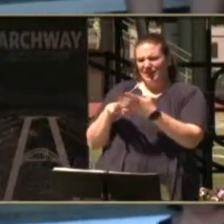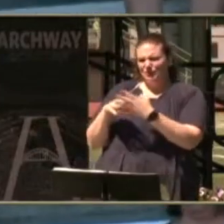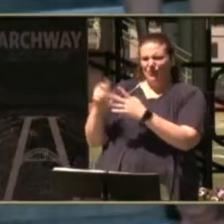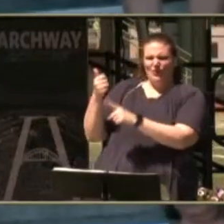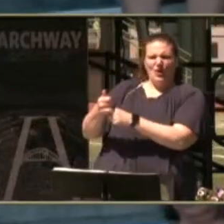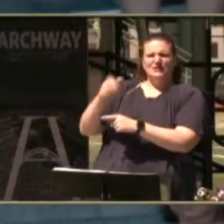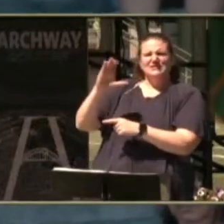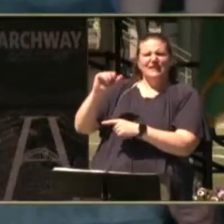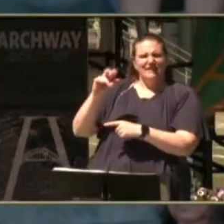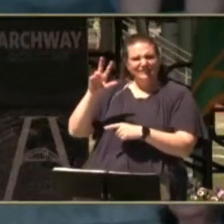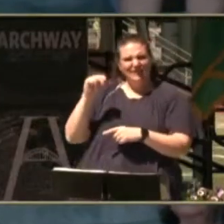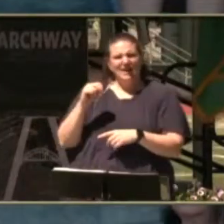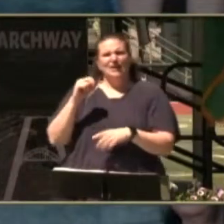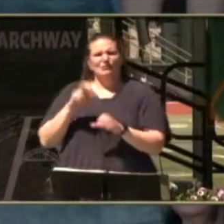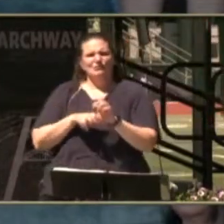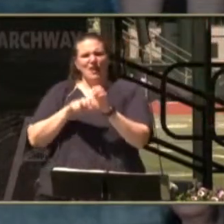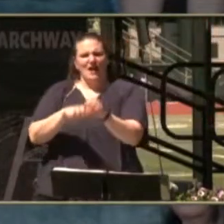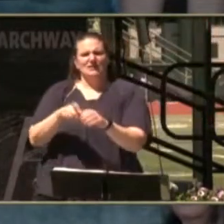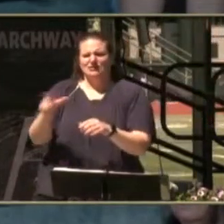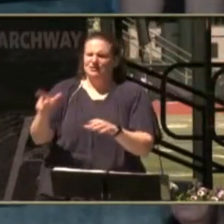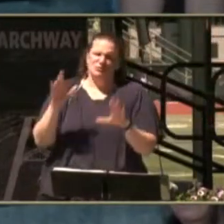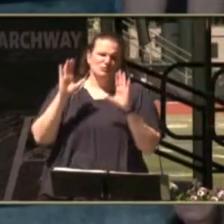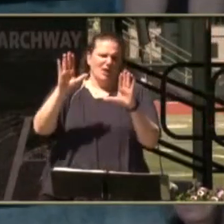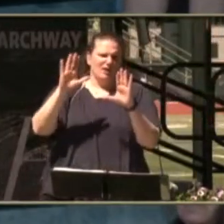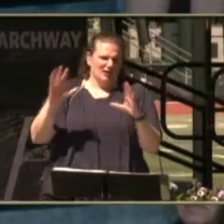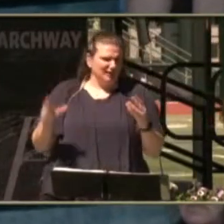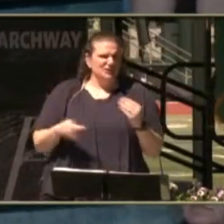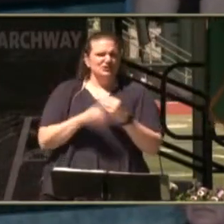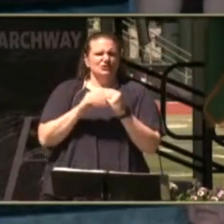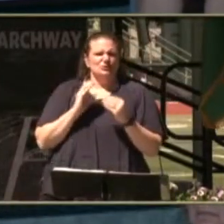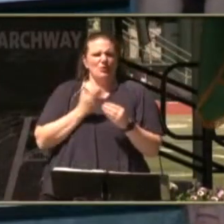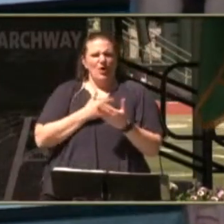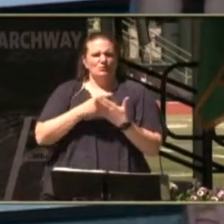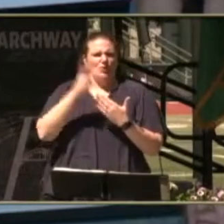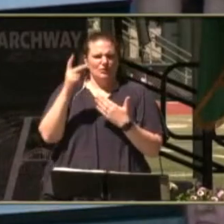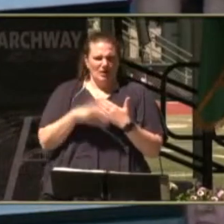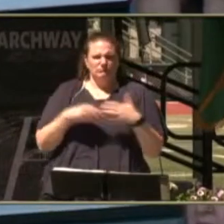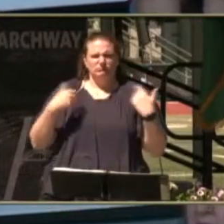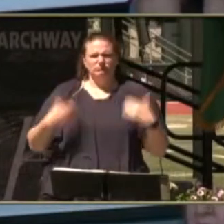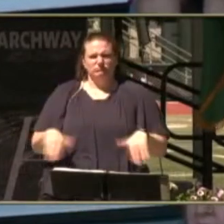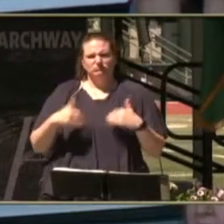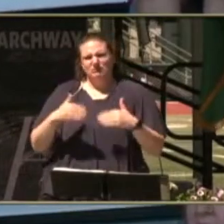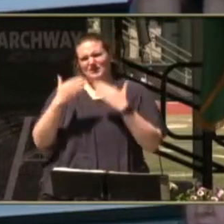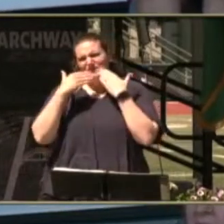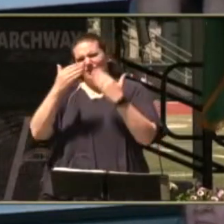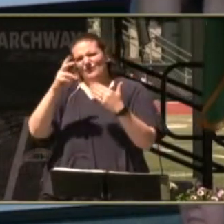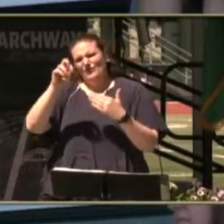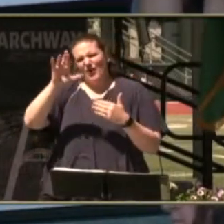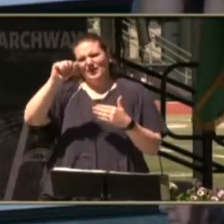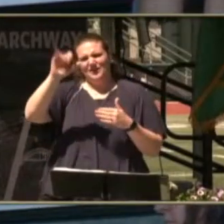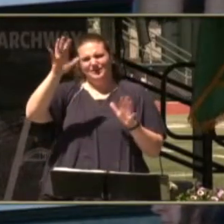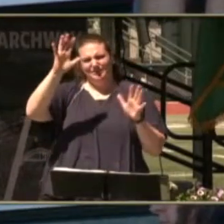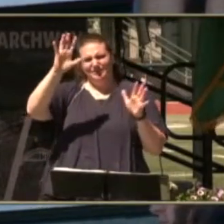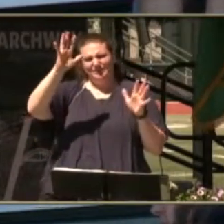own sea van rides and she's a great addition to our program thank you veronica